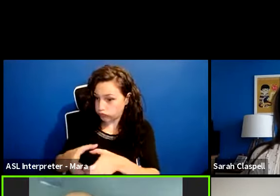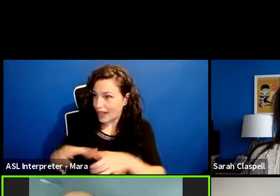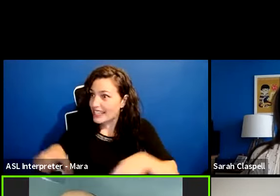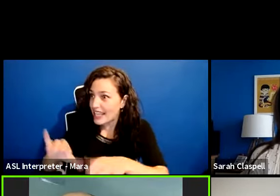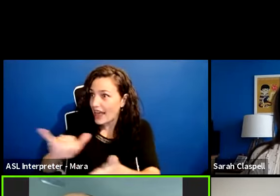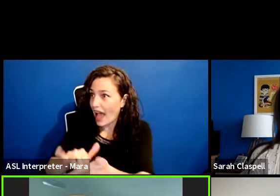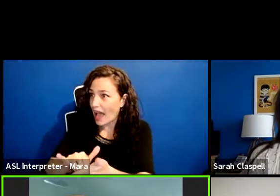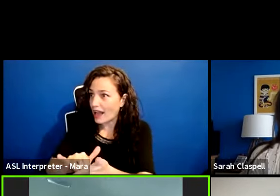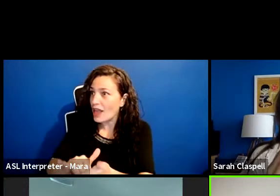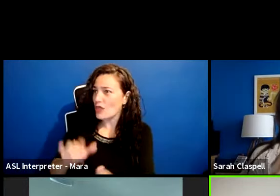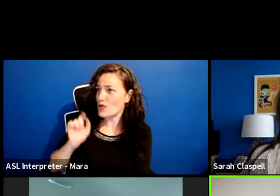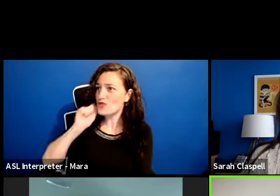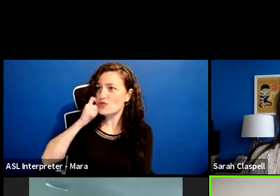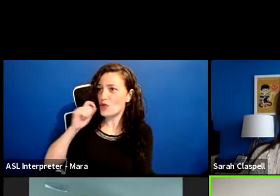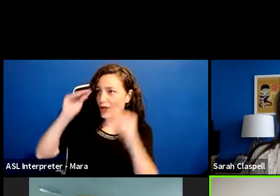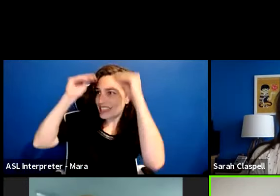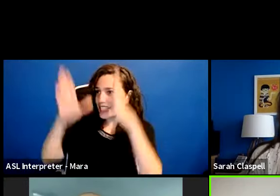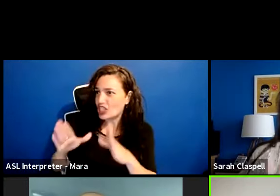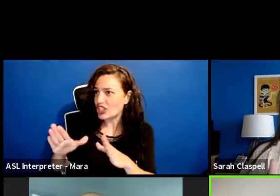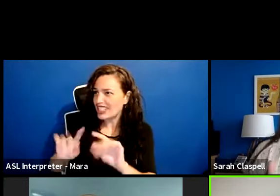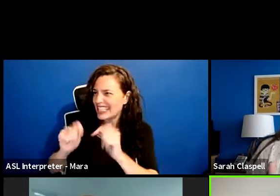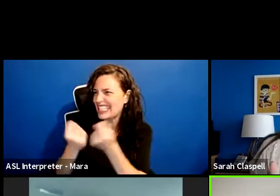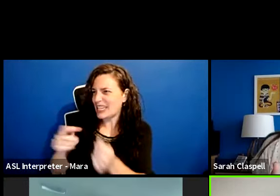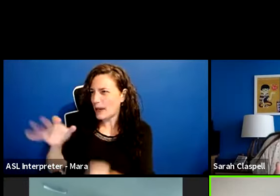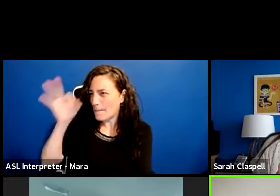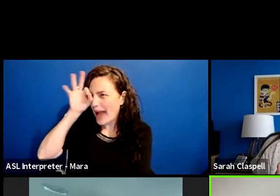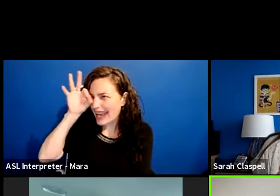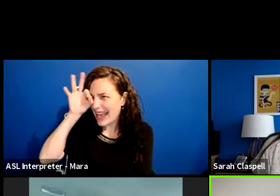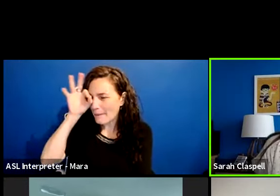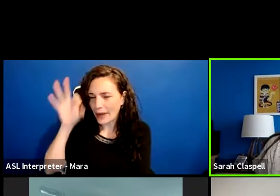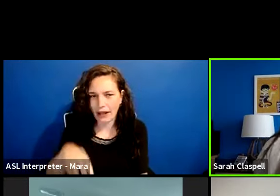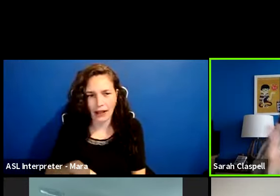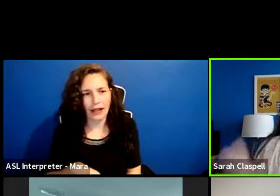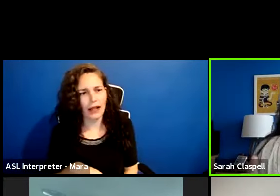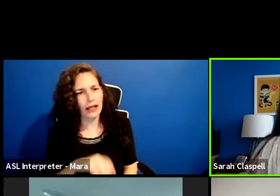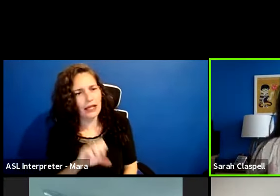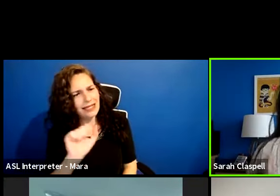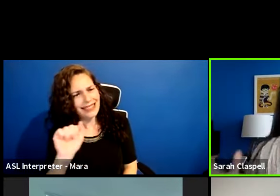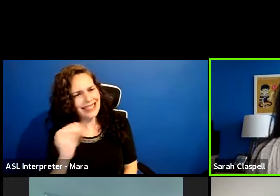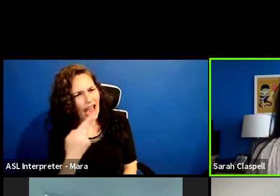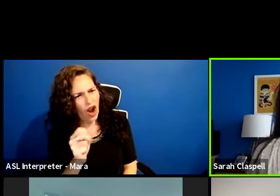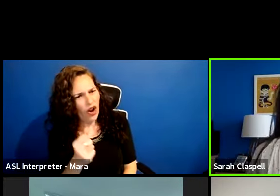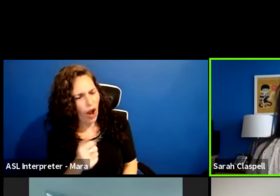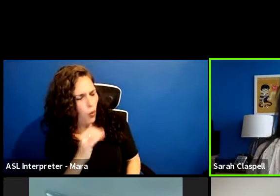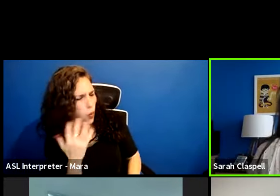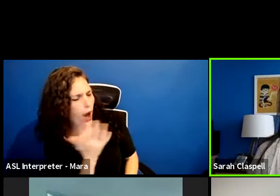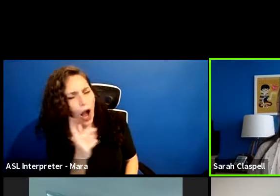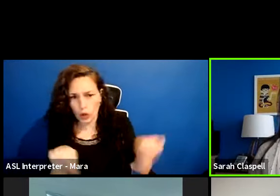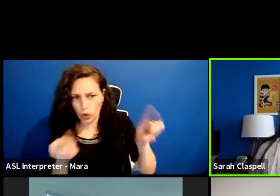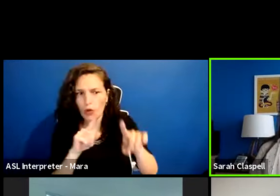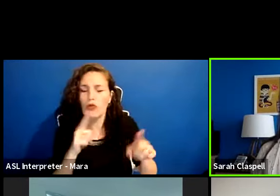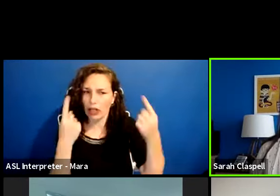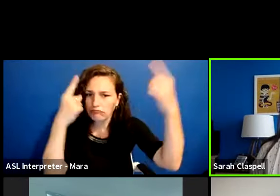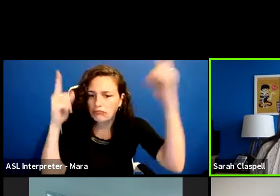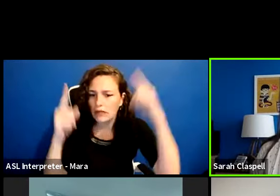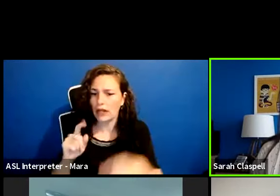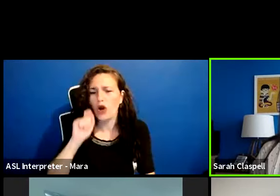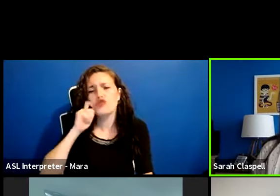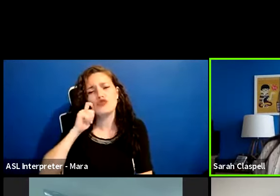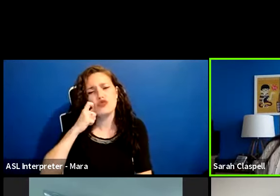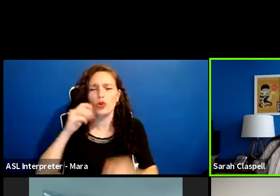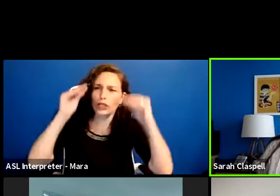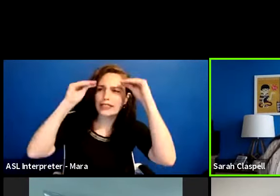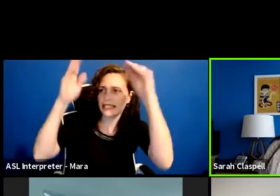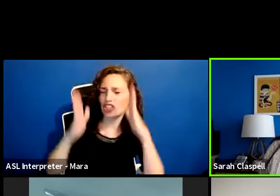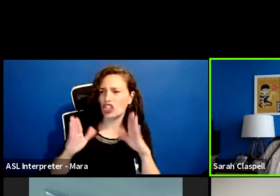pineapple. Right. I do have to say you are well-known as a very cool teachers